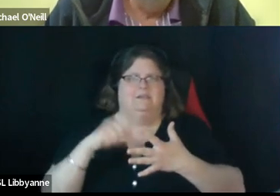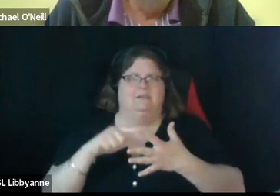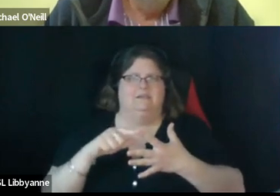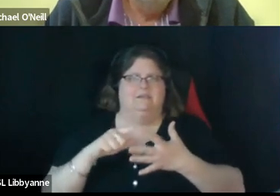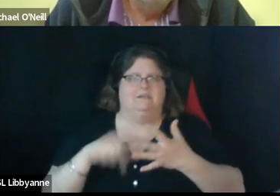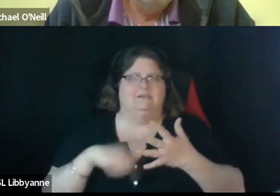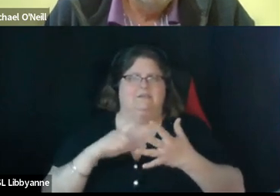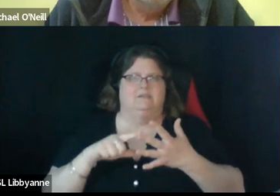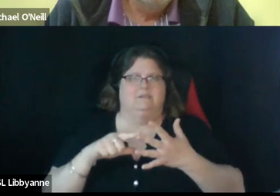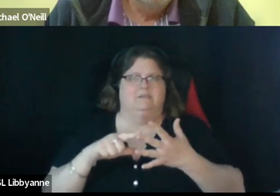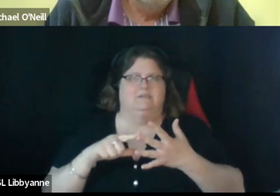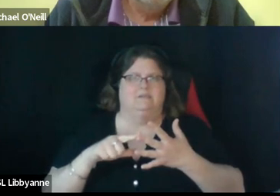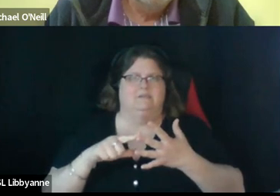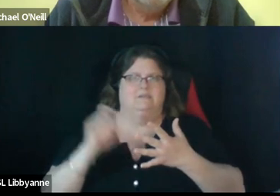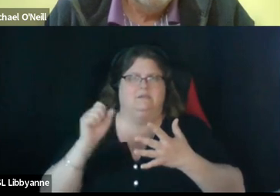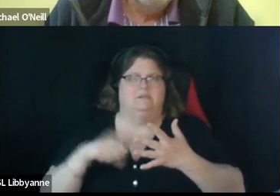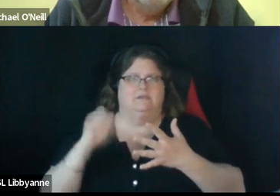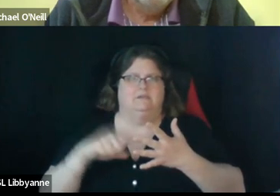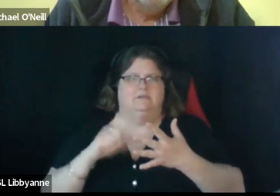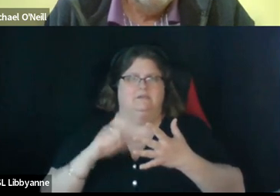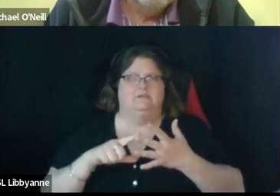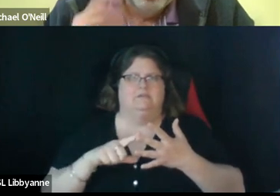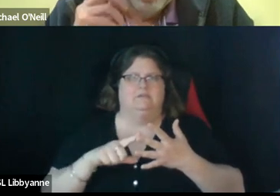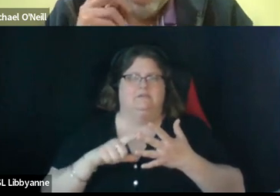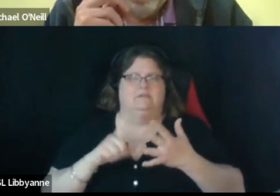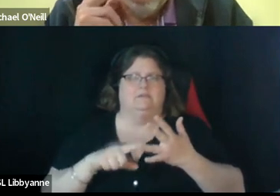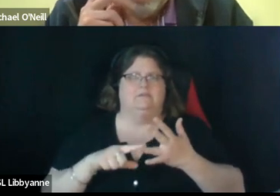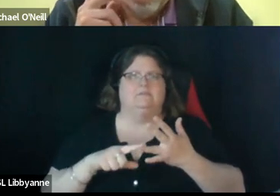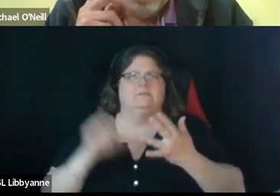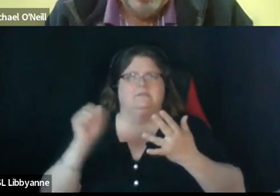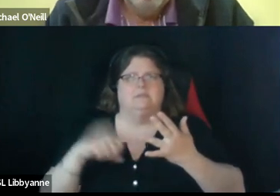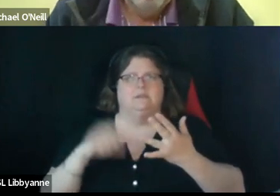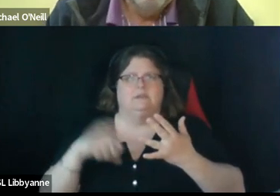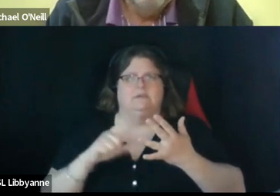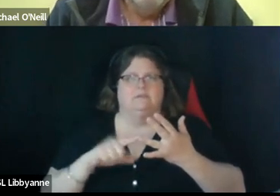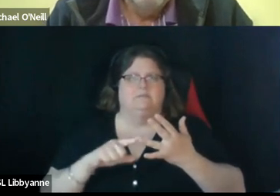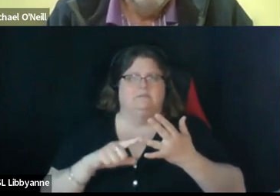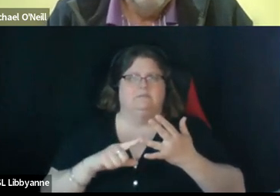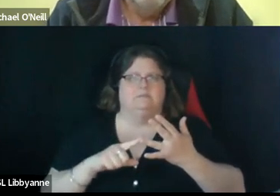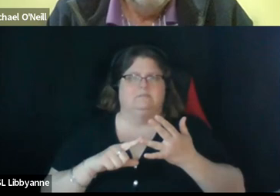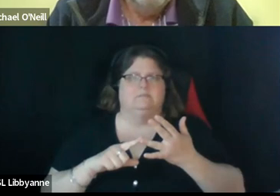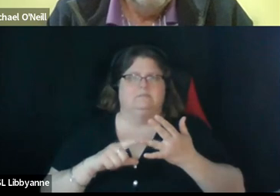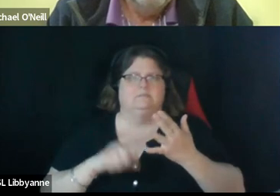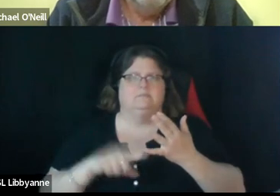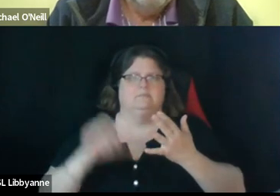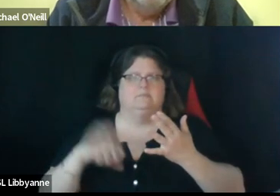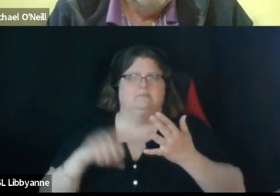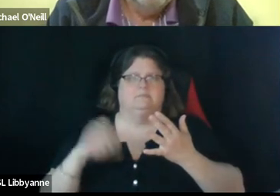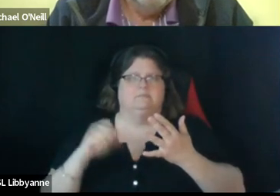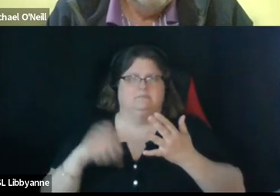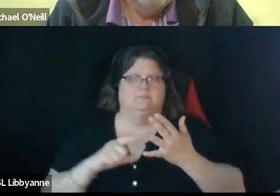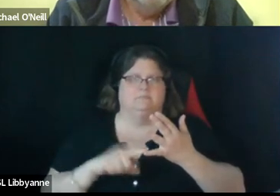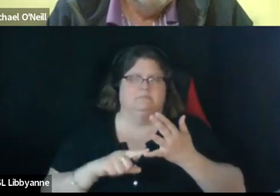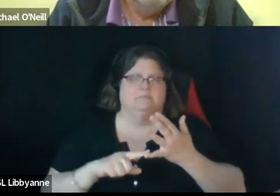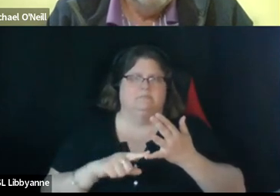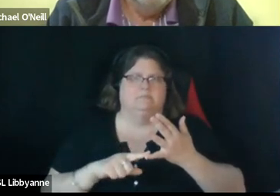thank you all dr pig natto yes mr roundtree yes mr valenzuela yes